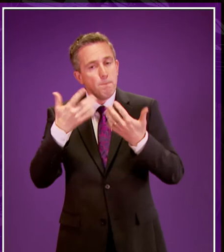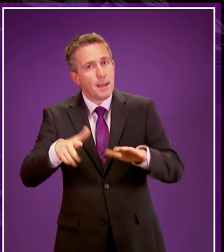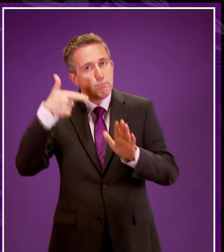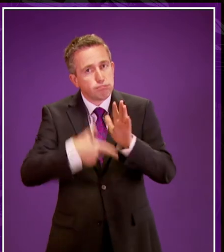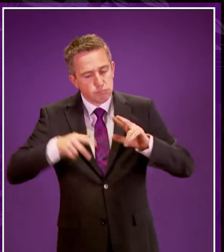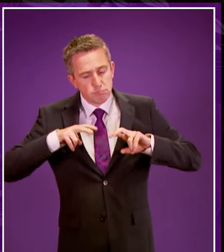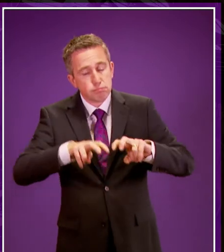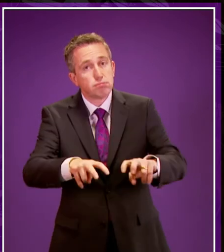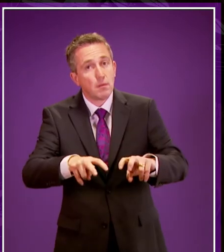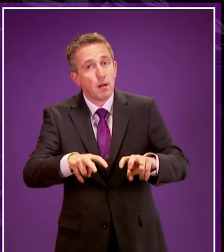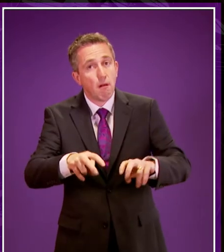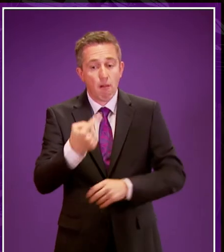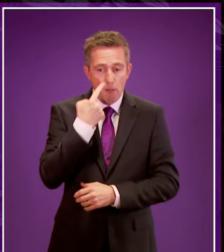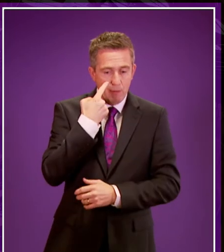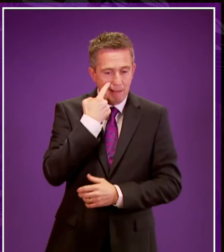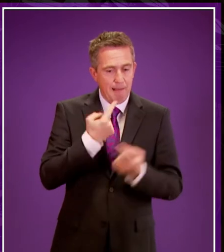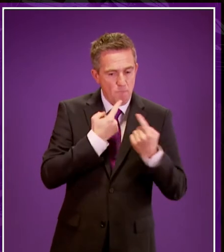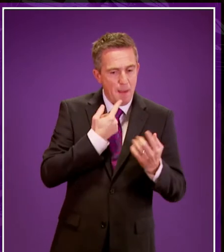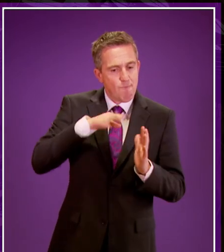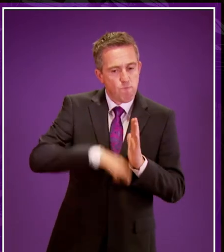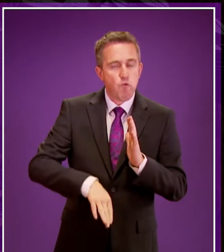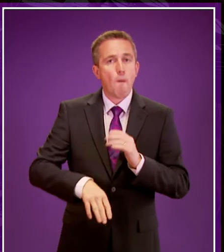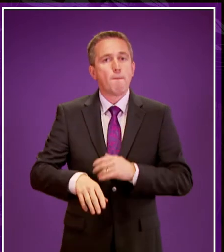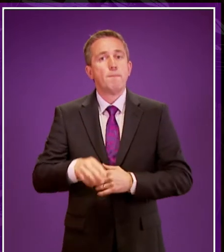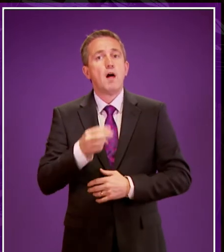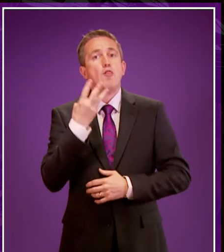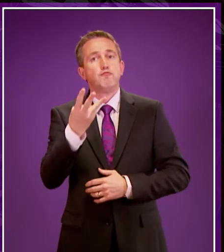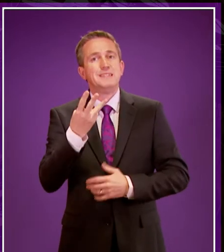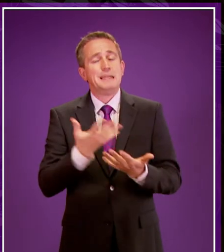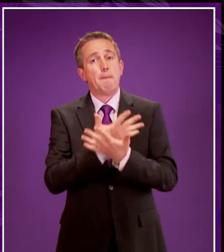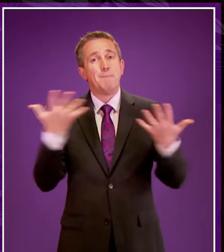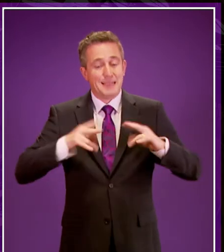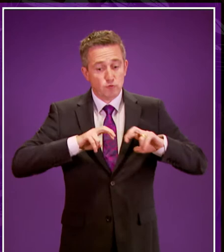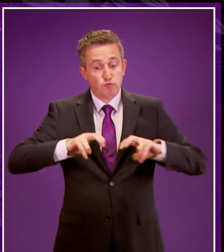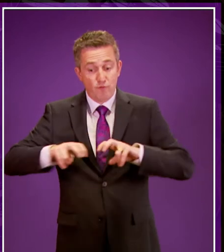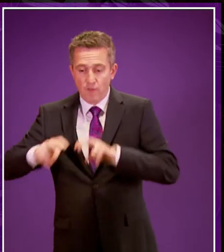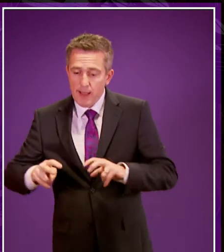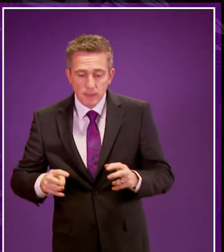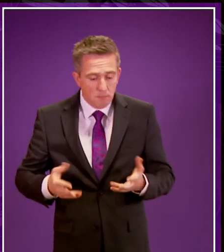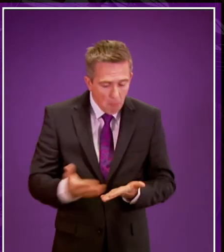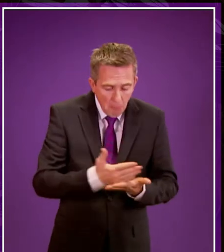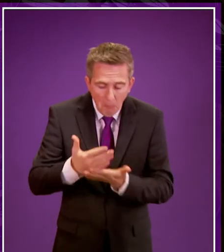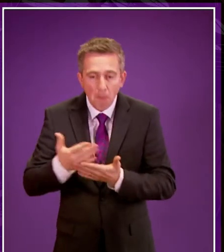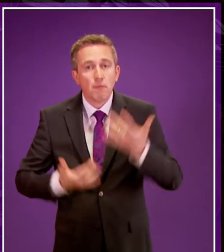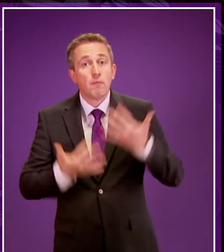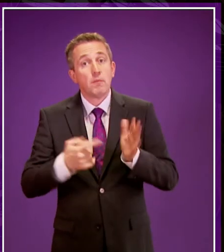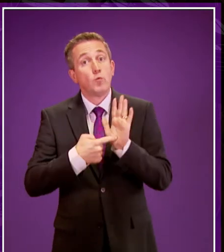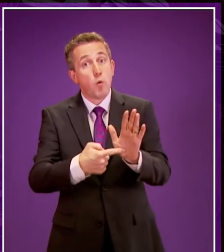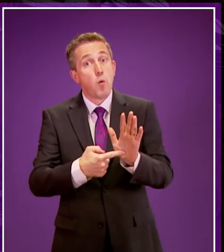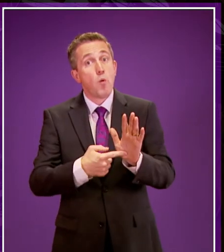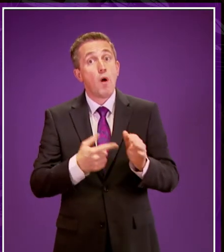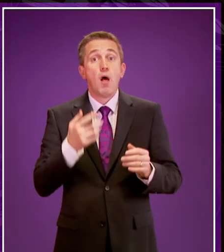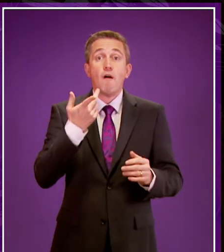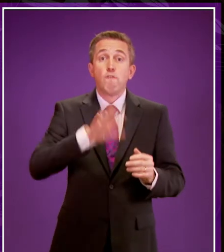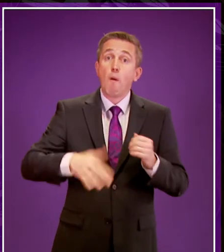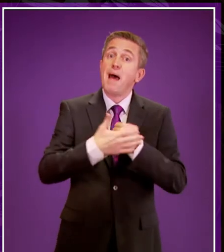which was based on combining data from three large household surveys found that people from ethnic minorities reported a higher